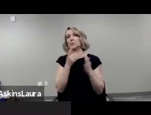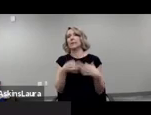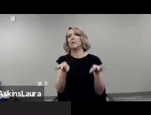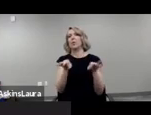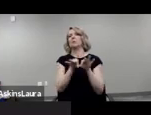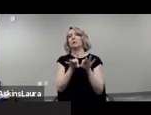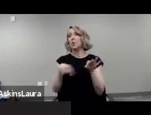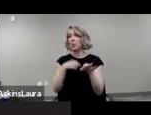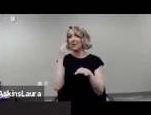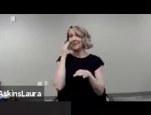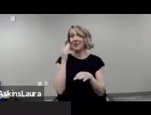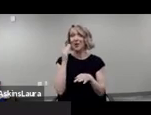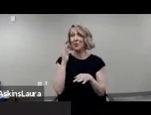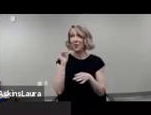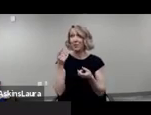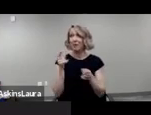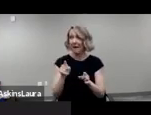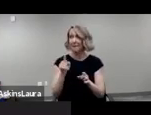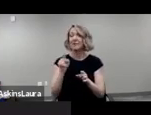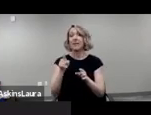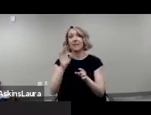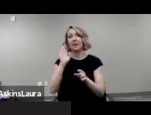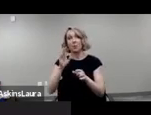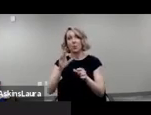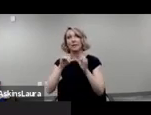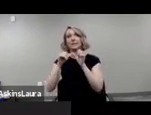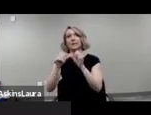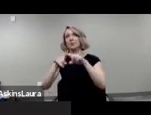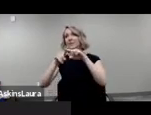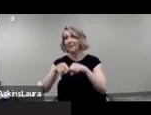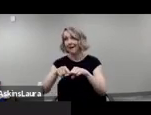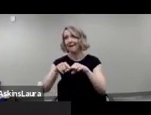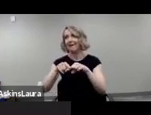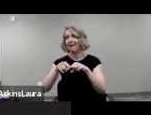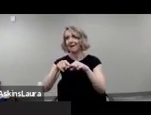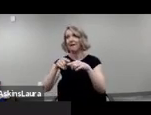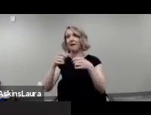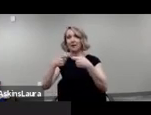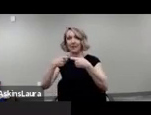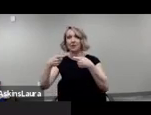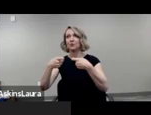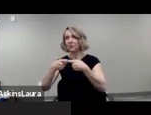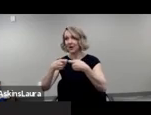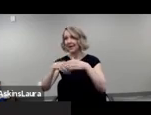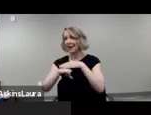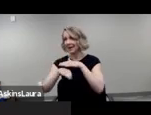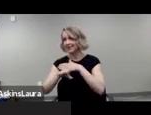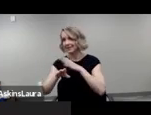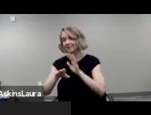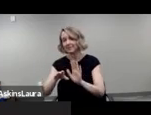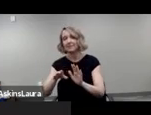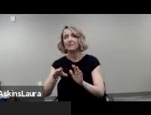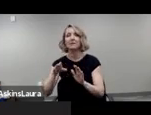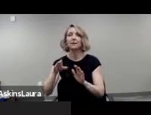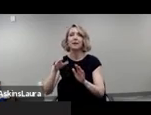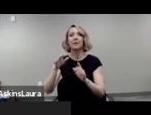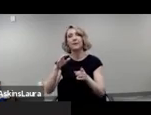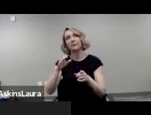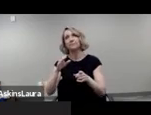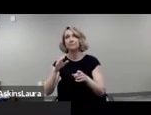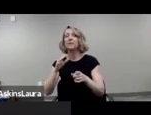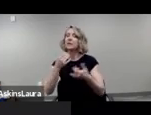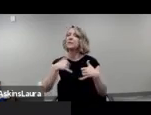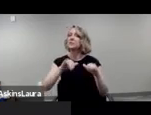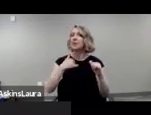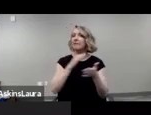we know that they're going to lean more towards do it electronically and i think they're going to try to do it and there's not a response to electronic process there's